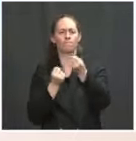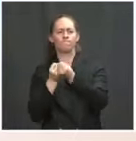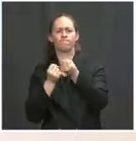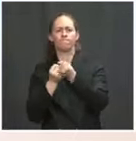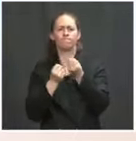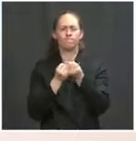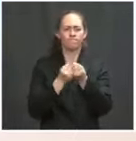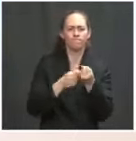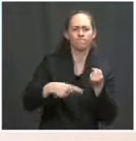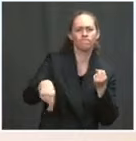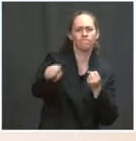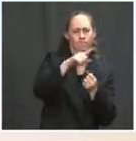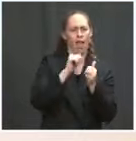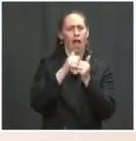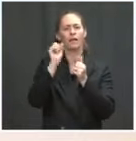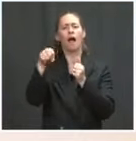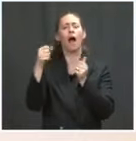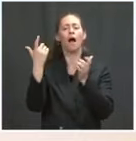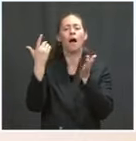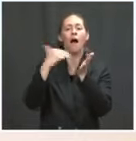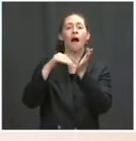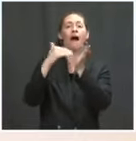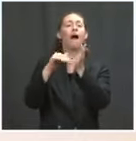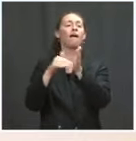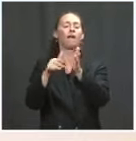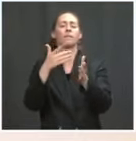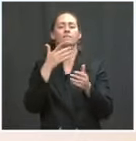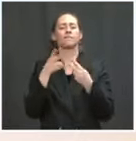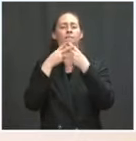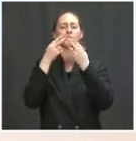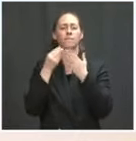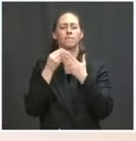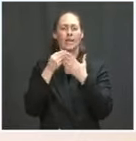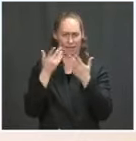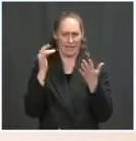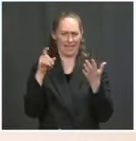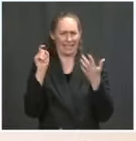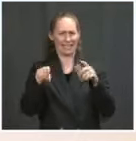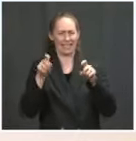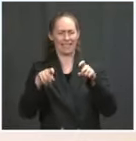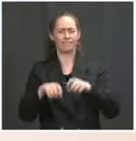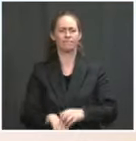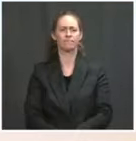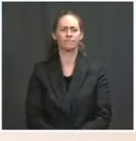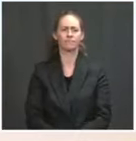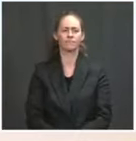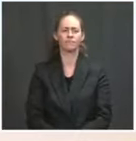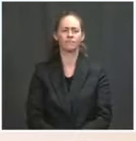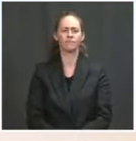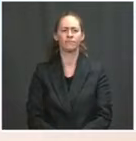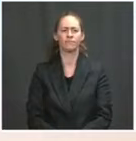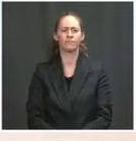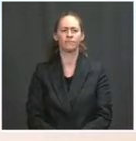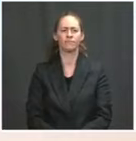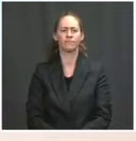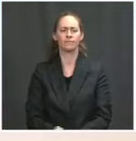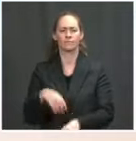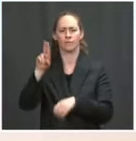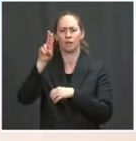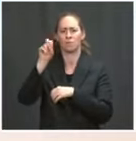and new jobs in rural places, all of that has to be done. And I think the USDA has enormous capacity